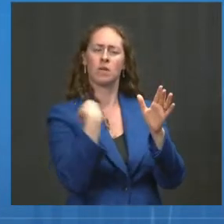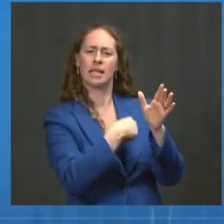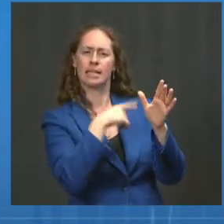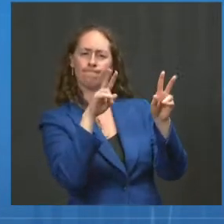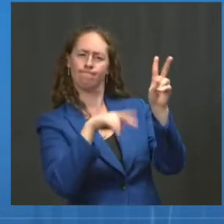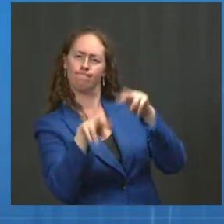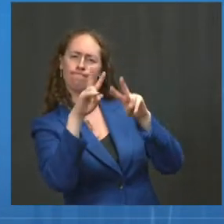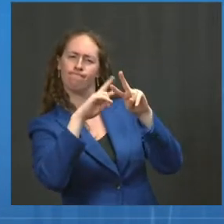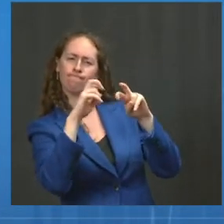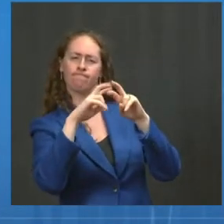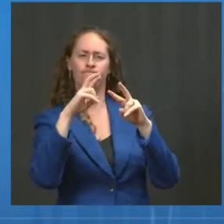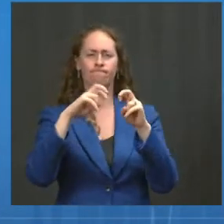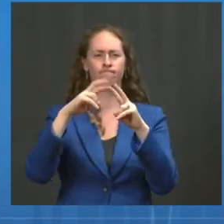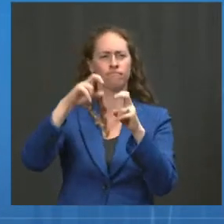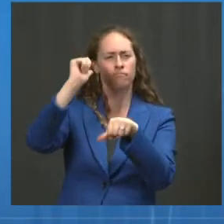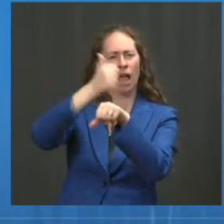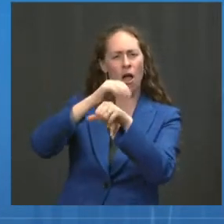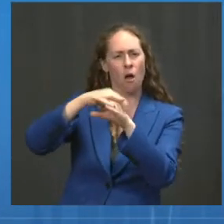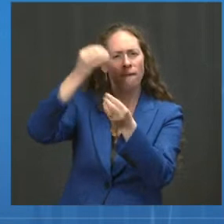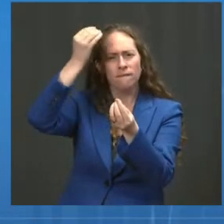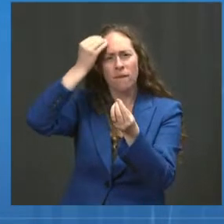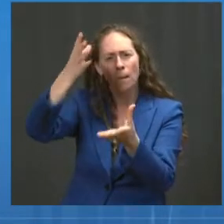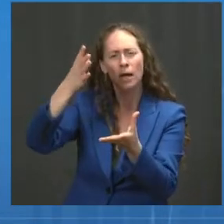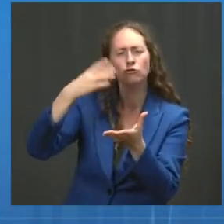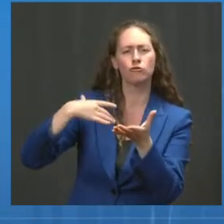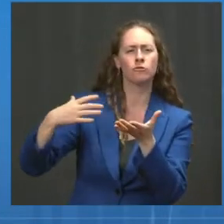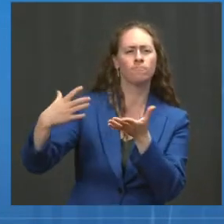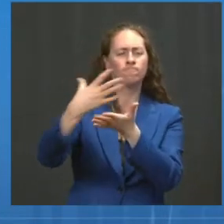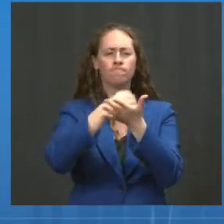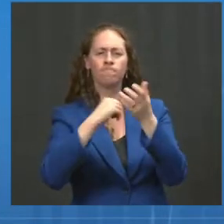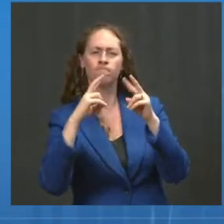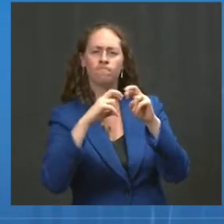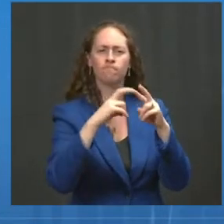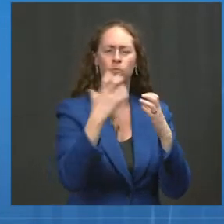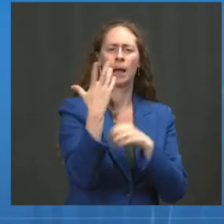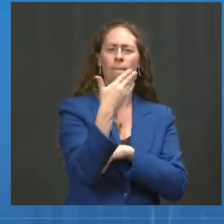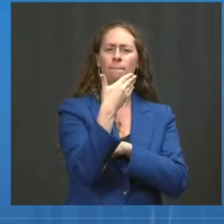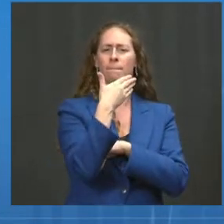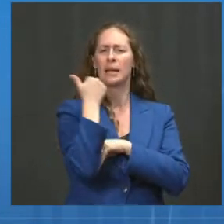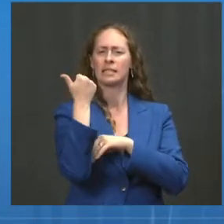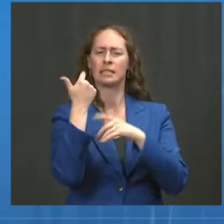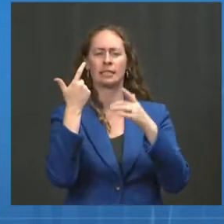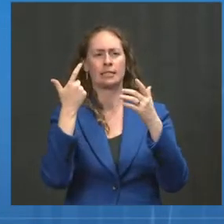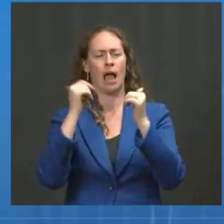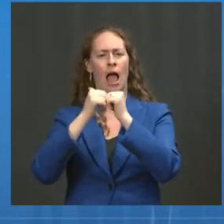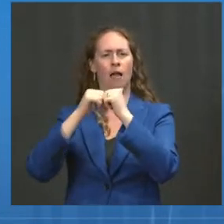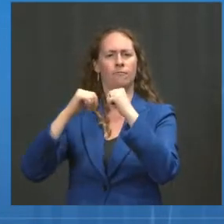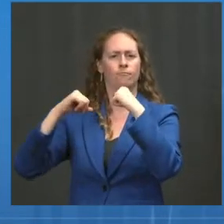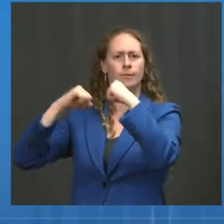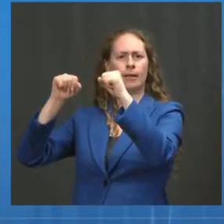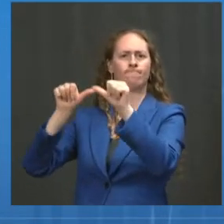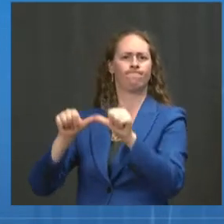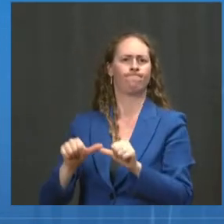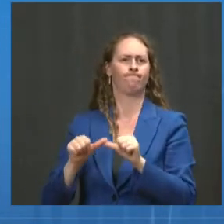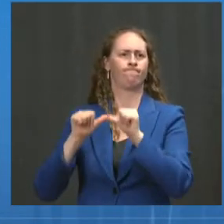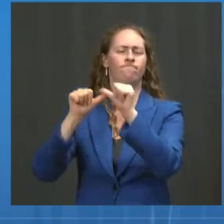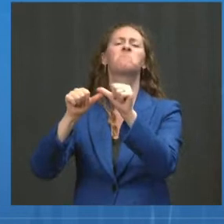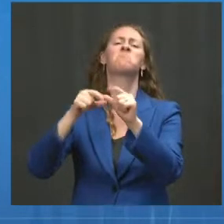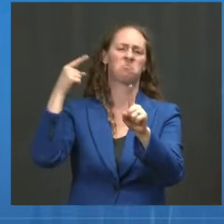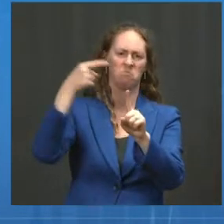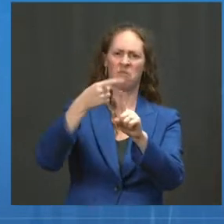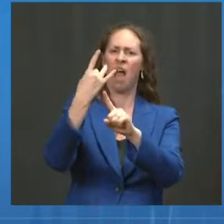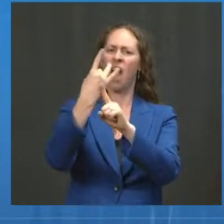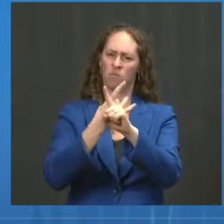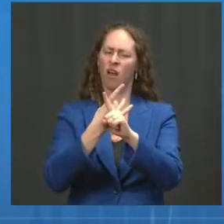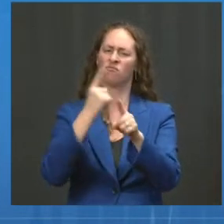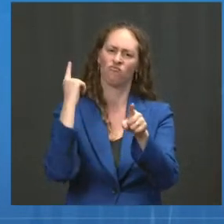much time and thought into this decision, why we pulled the best public health and medical minds from together around the department to look at